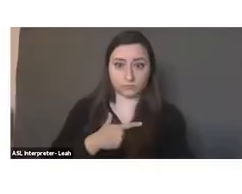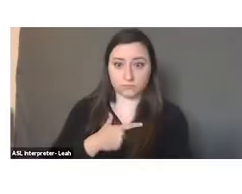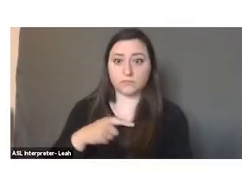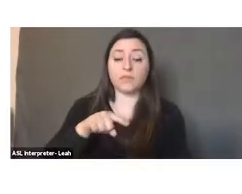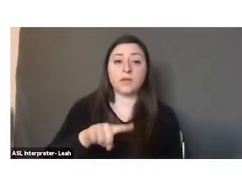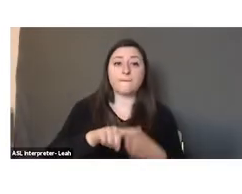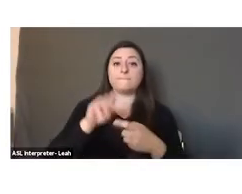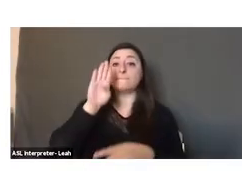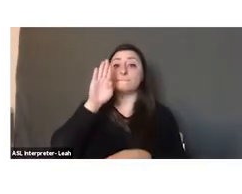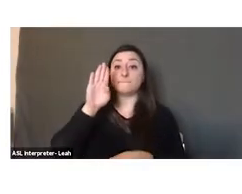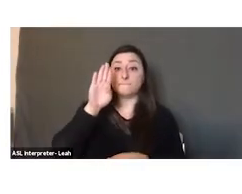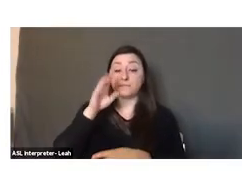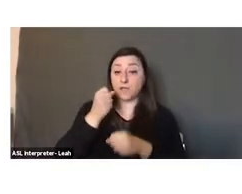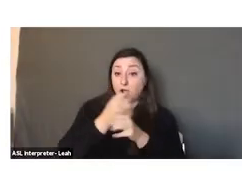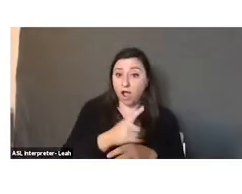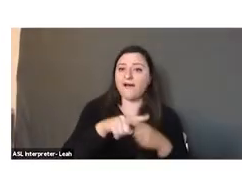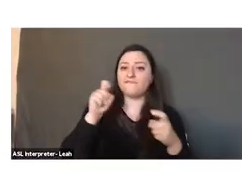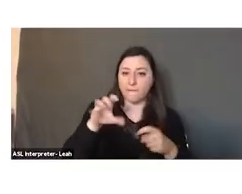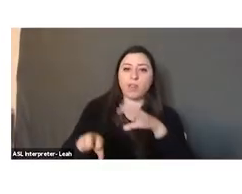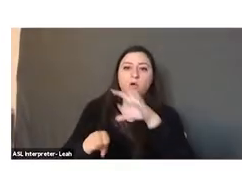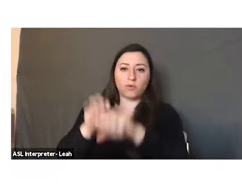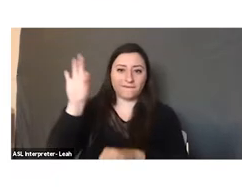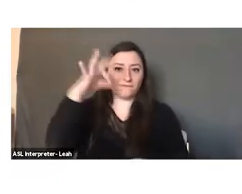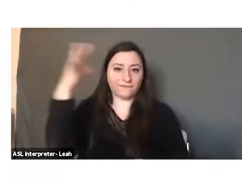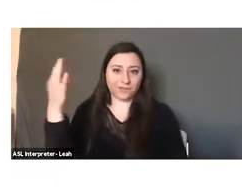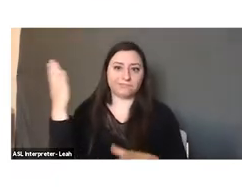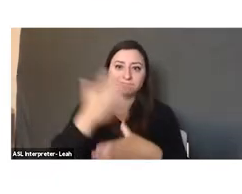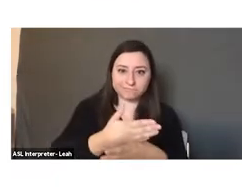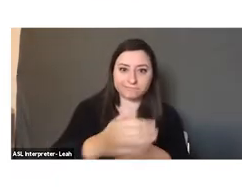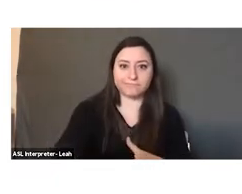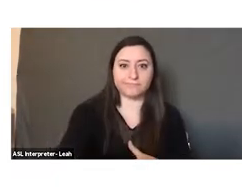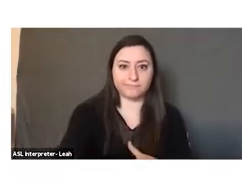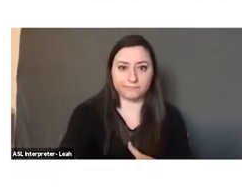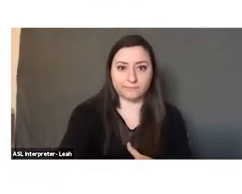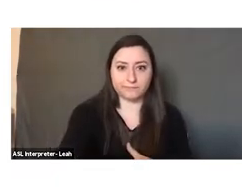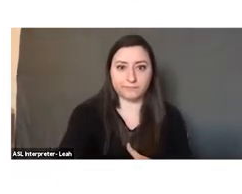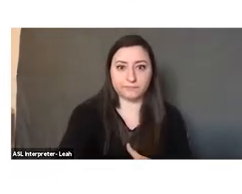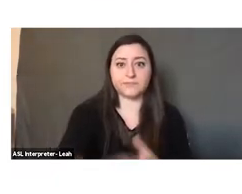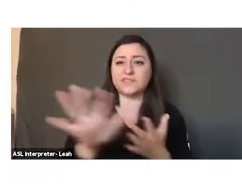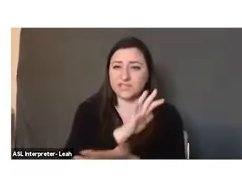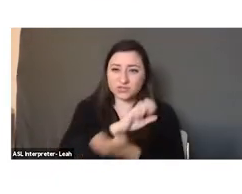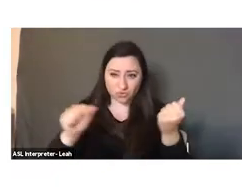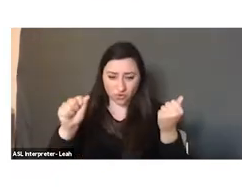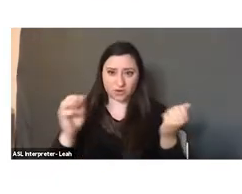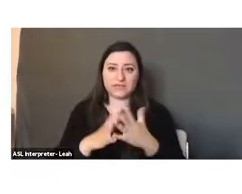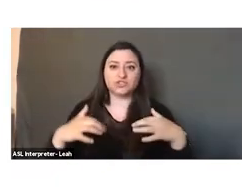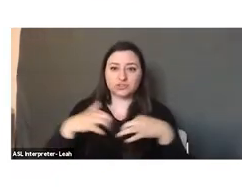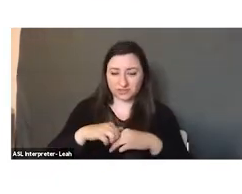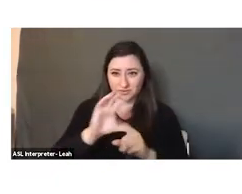colonial French interest that destroyed indigenous agriculture in Mount Lebanon,